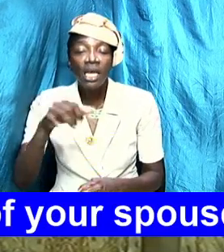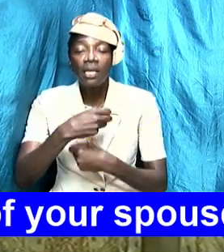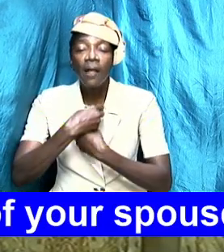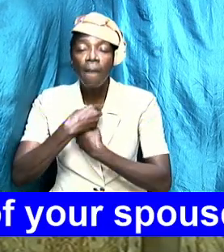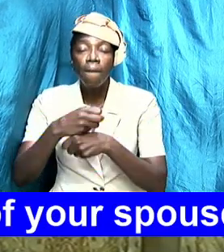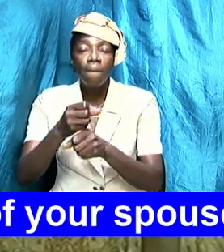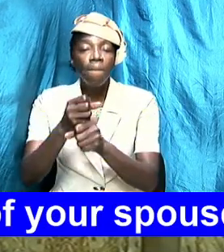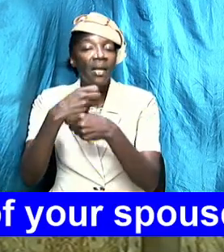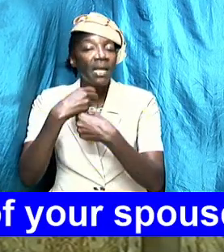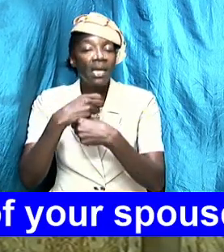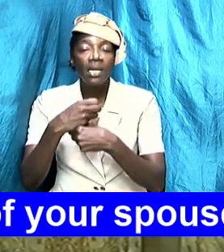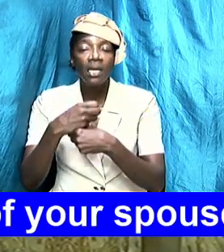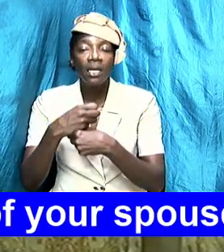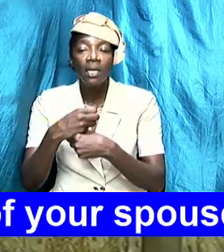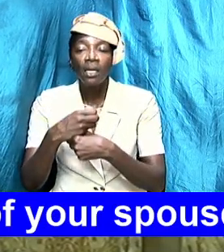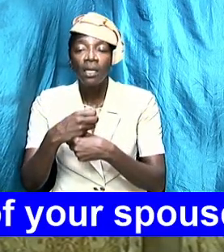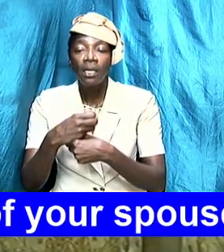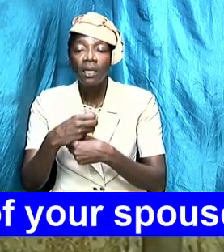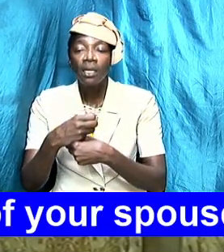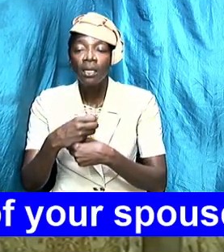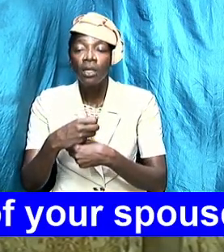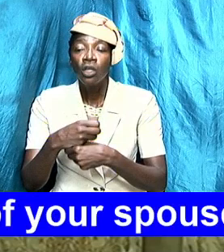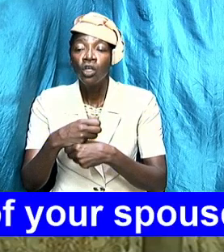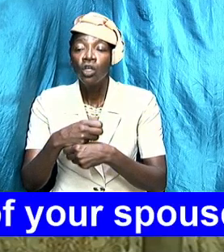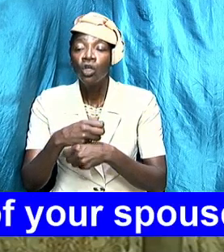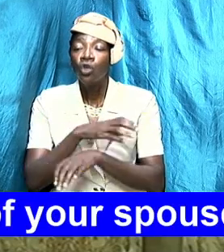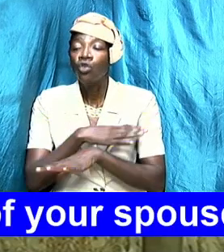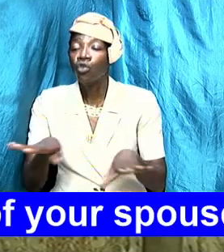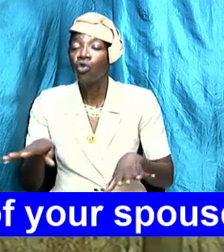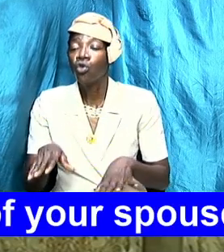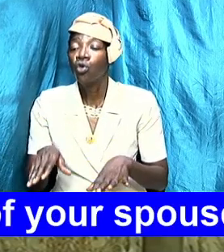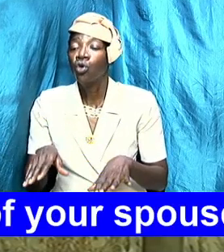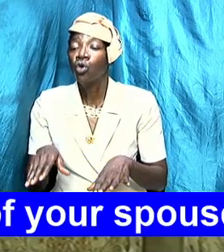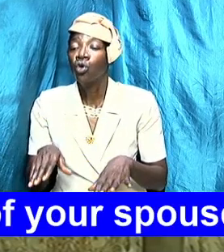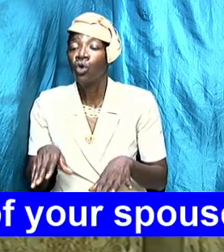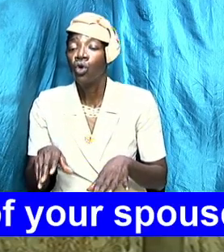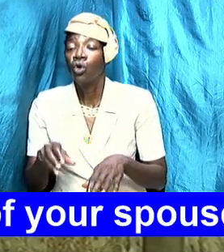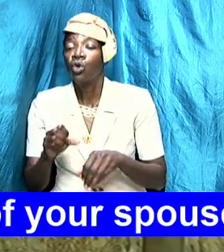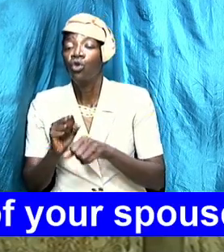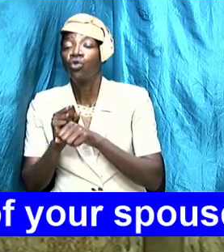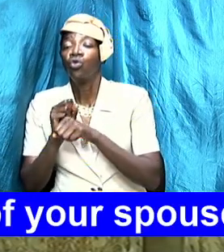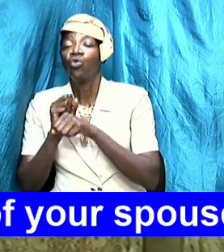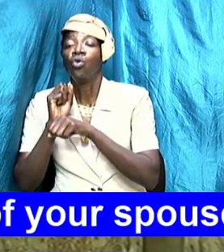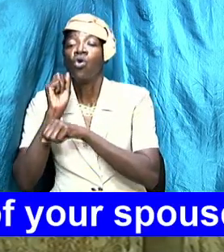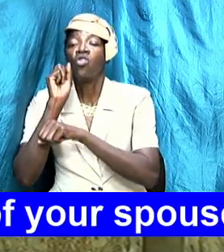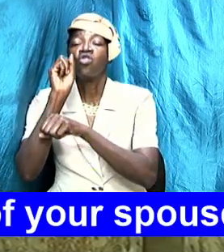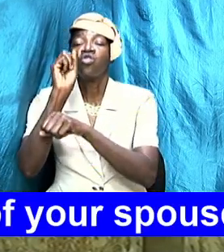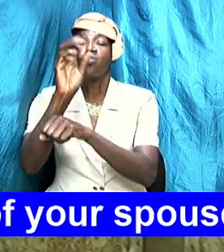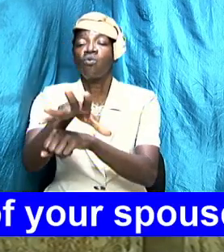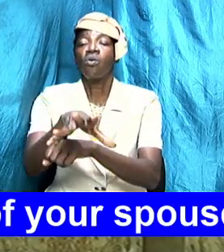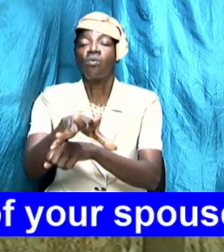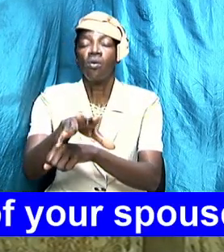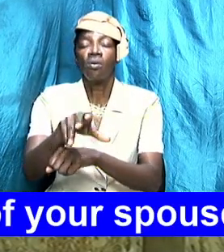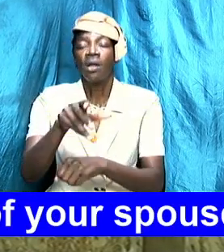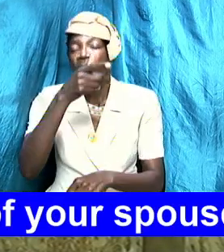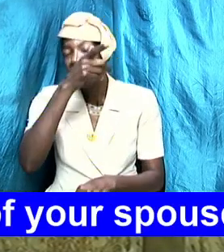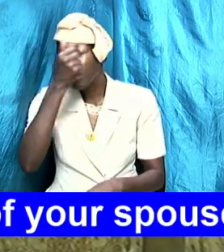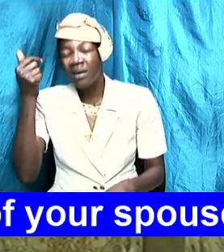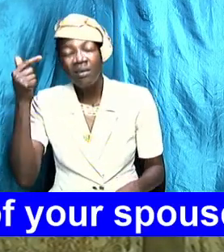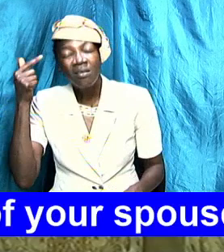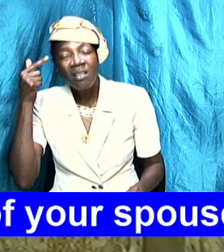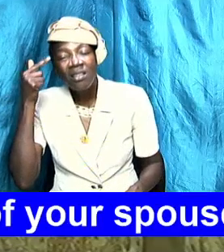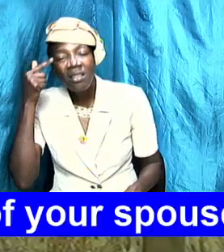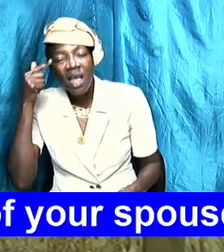so instead of throw her out or throw him out because of perceived weaknesses